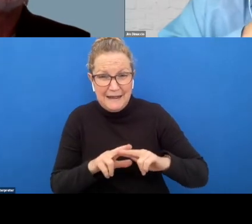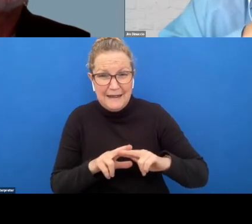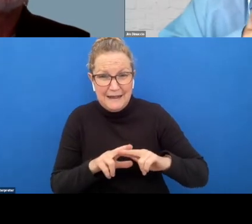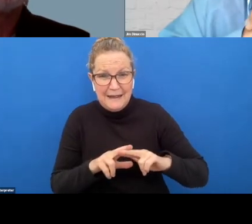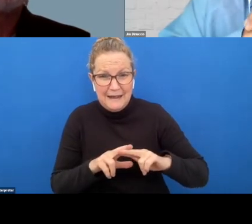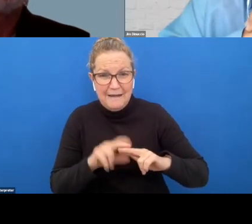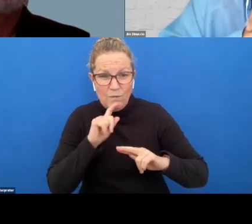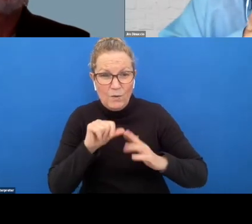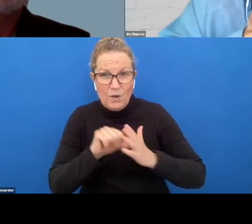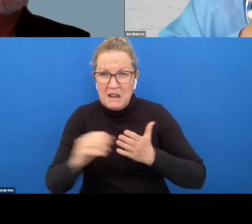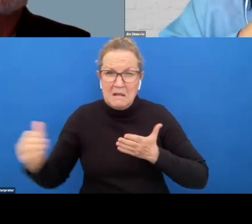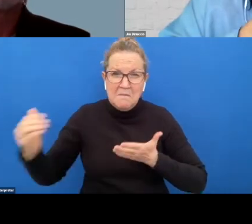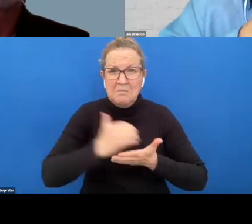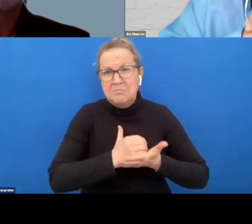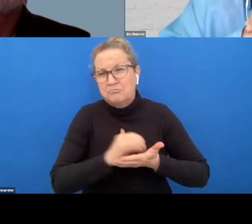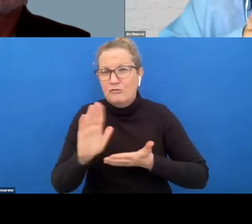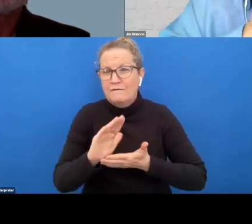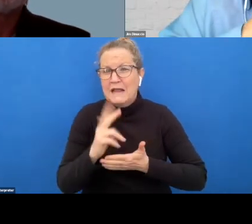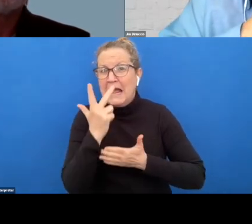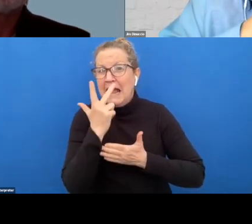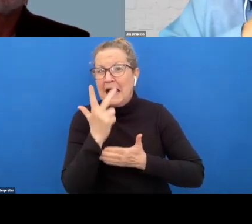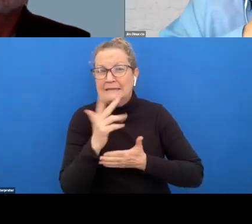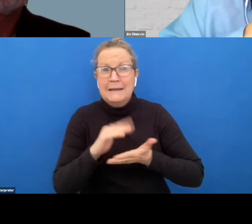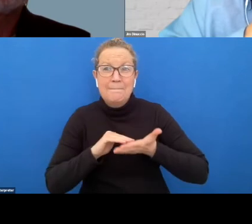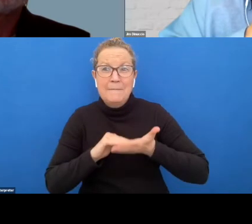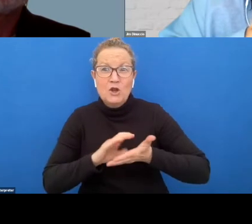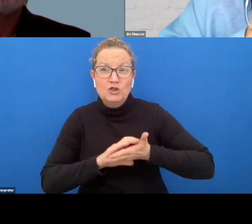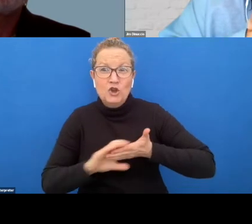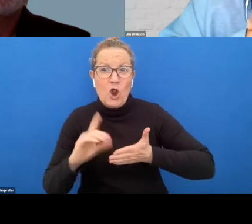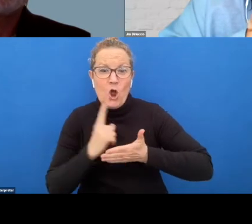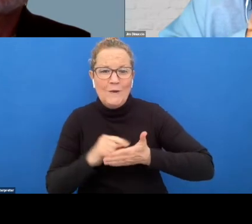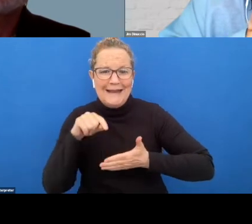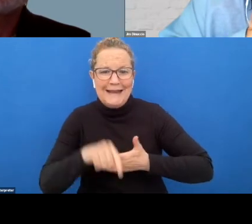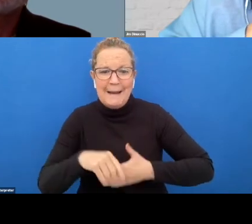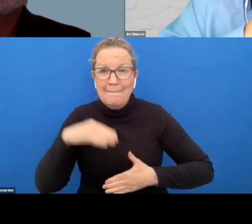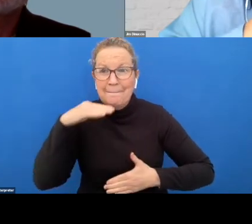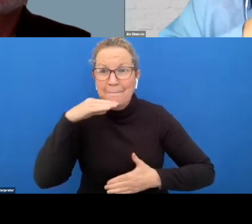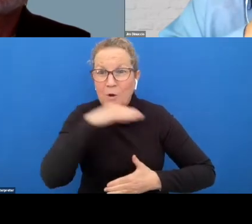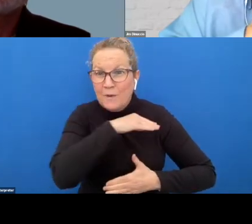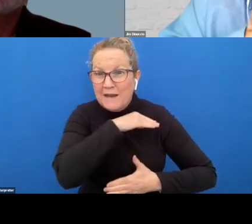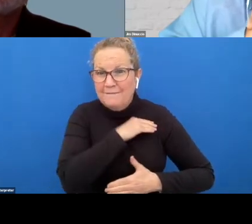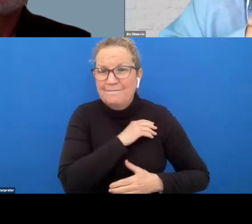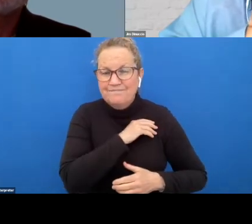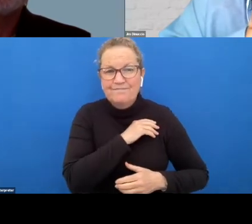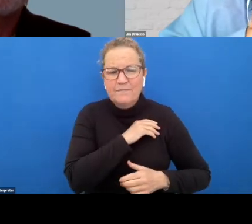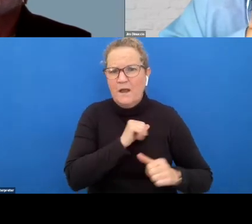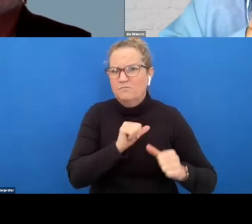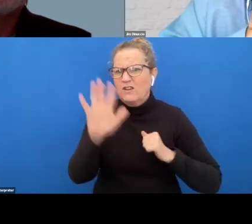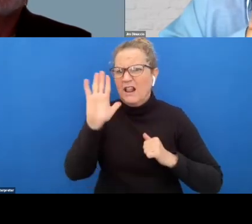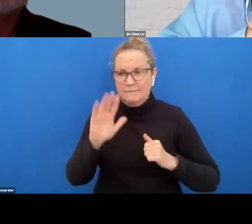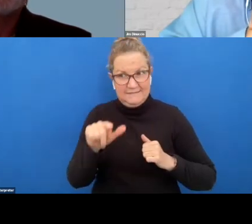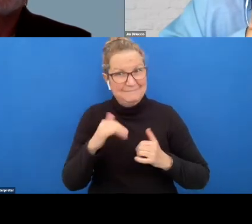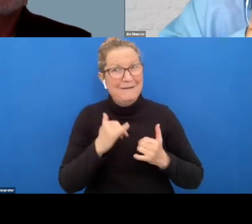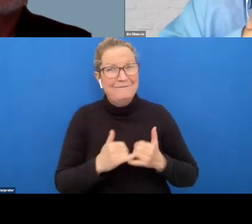to eight million dollars just uh clean force in melbourne so it's brilliant it's been very good so yeah